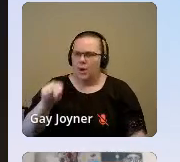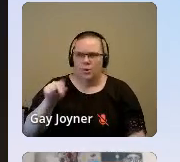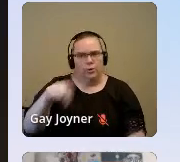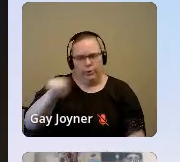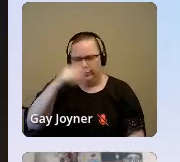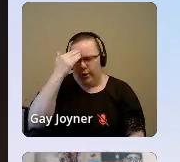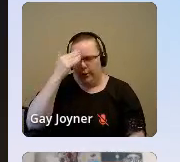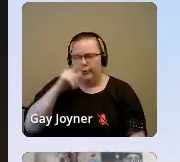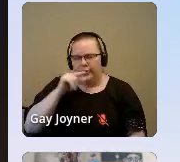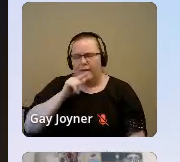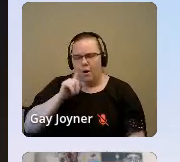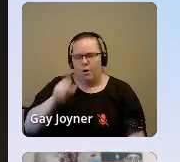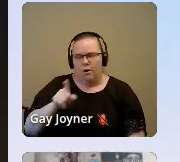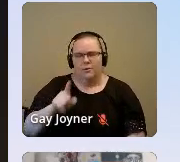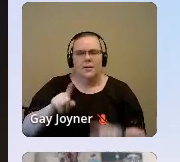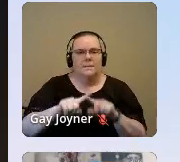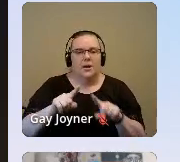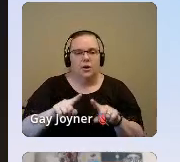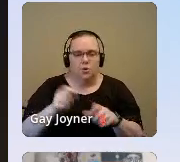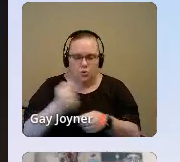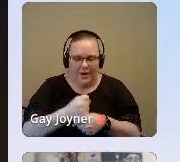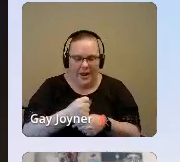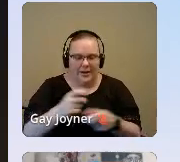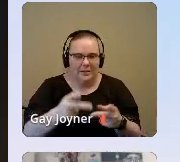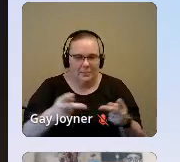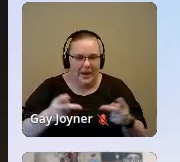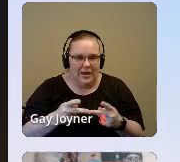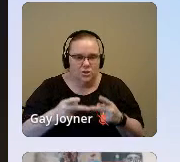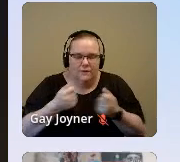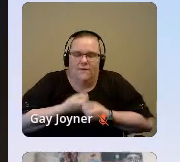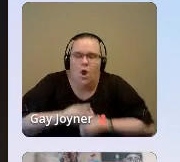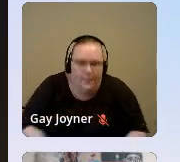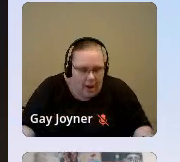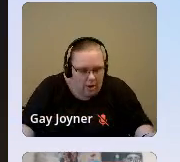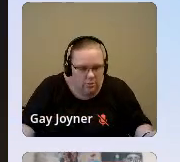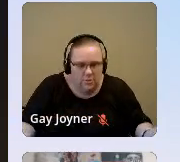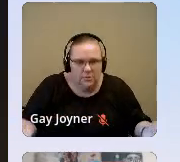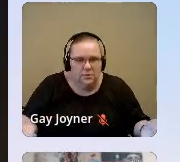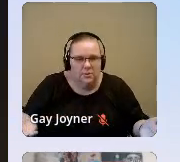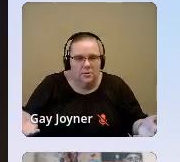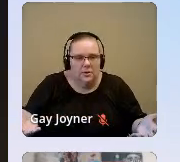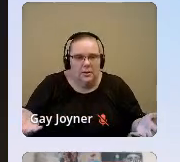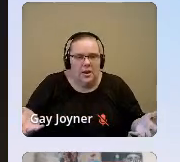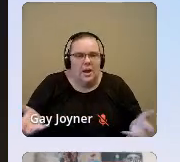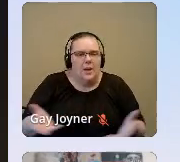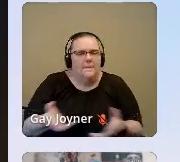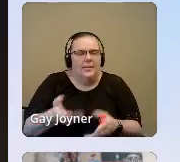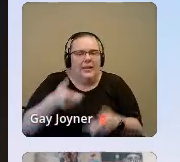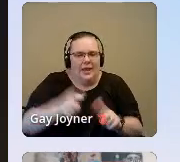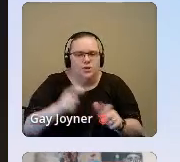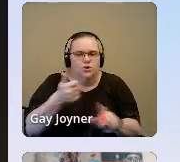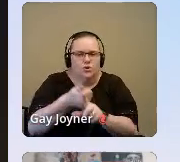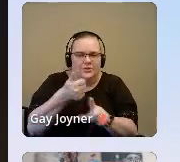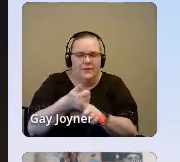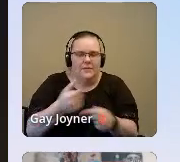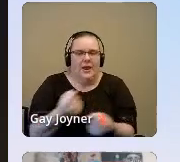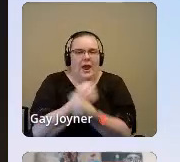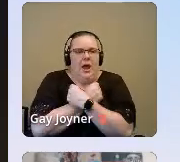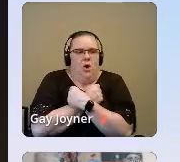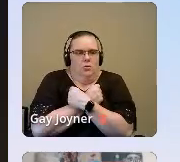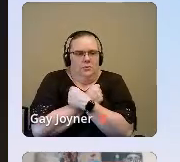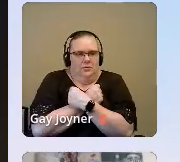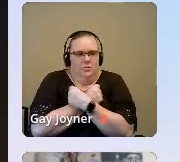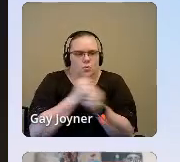are. Create space to fall apart and let yourself fall apart. Let yourself be held without holding. Let yourself be perfectly on perfect.